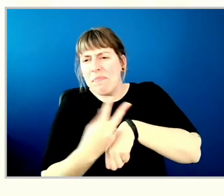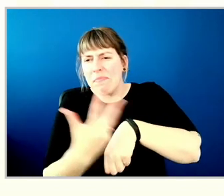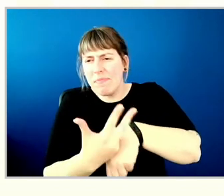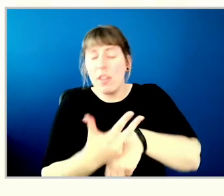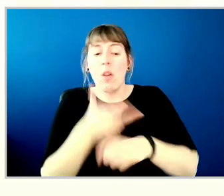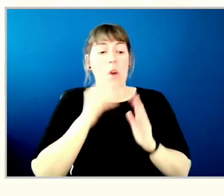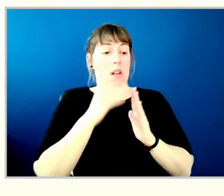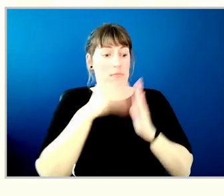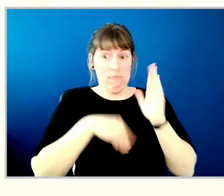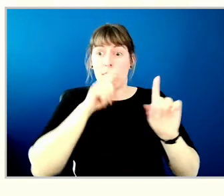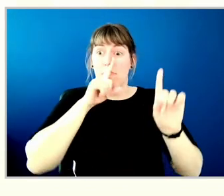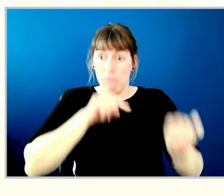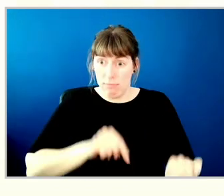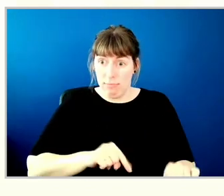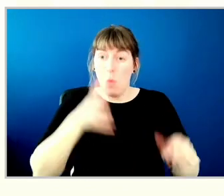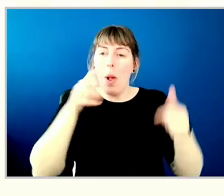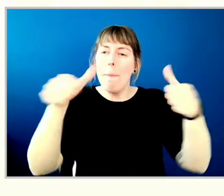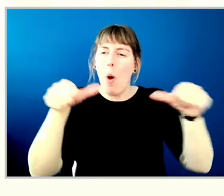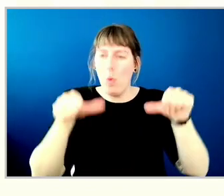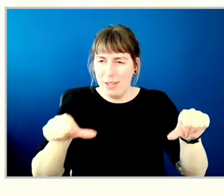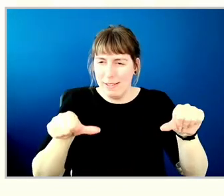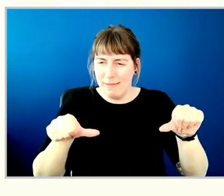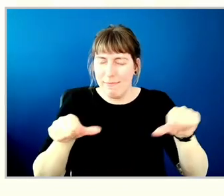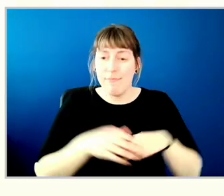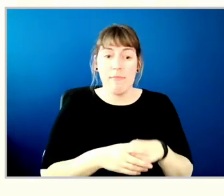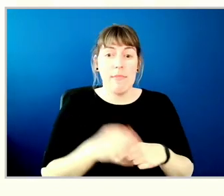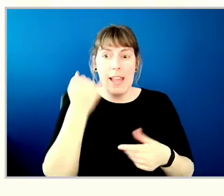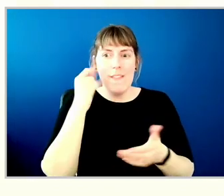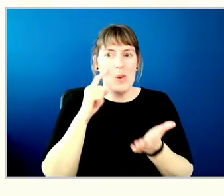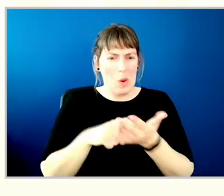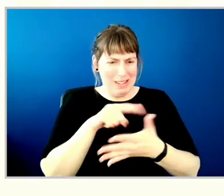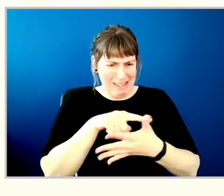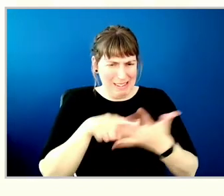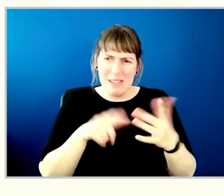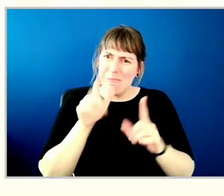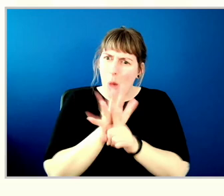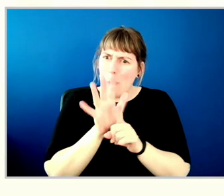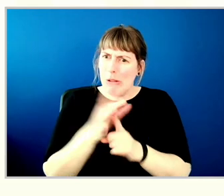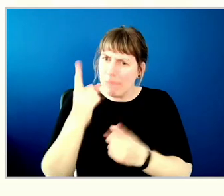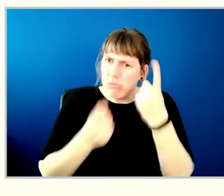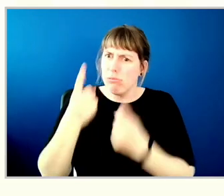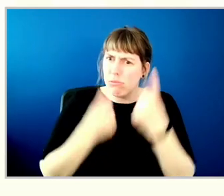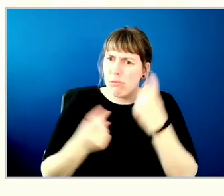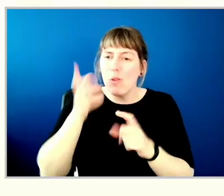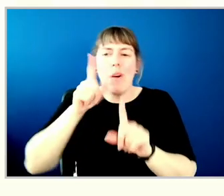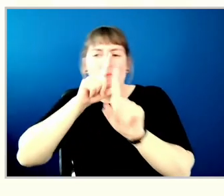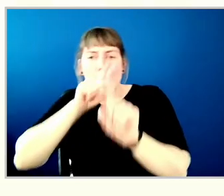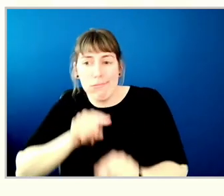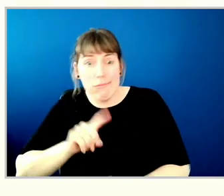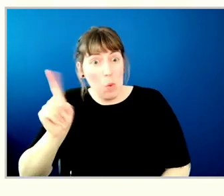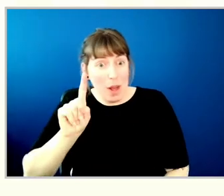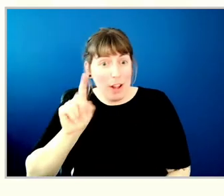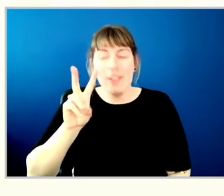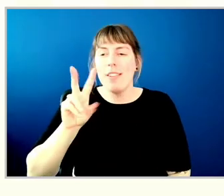to post responses based on the themes of the most frequently asked questions on Vancity.com.